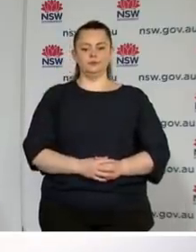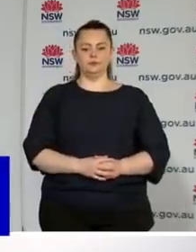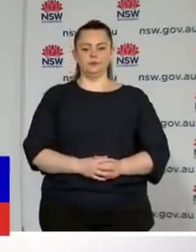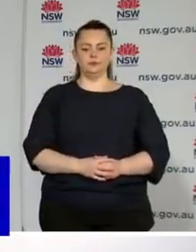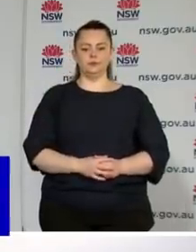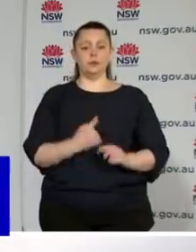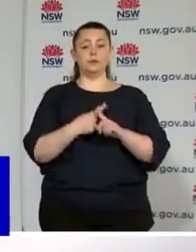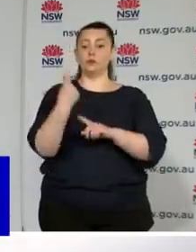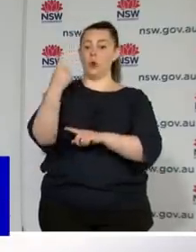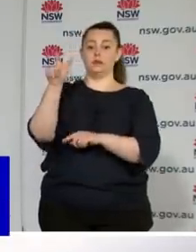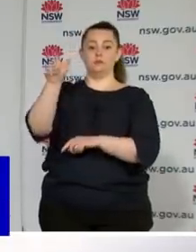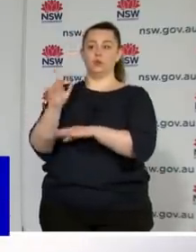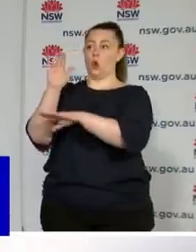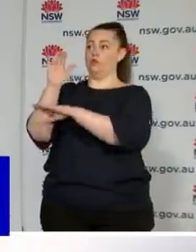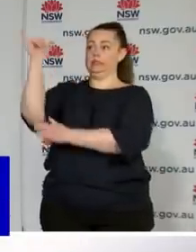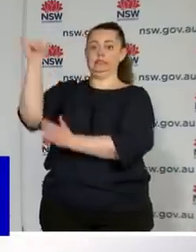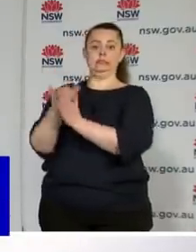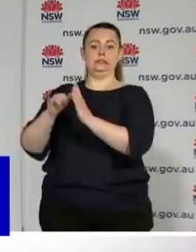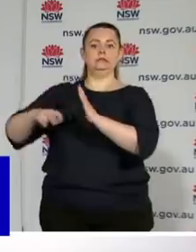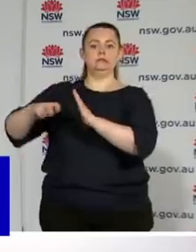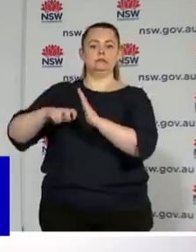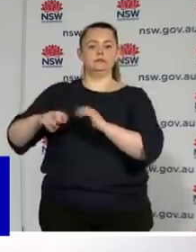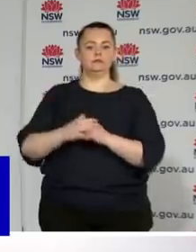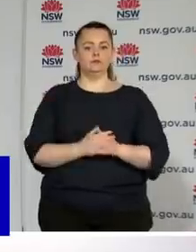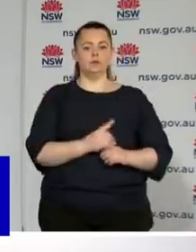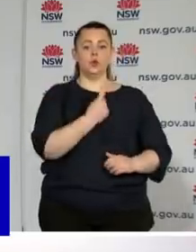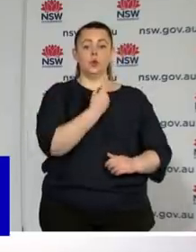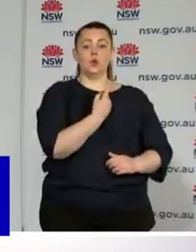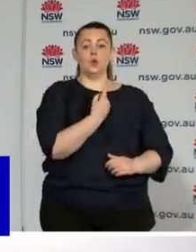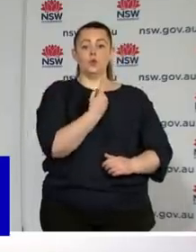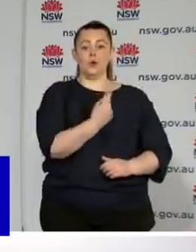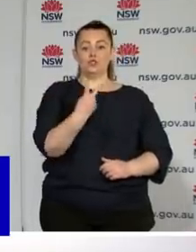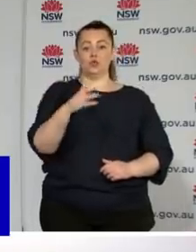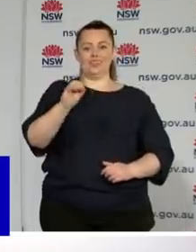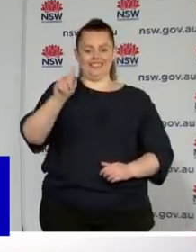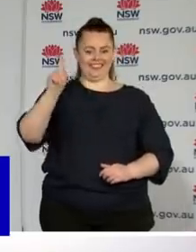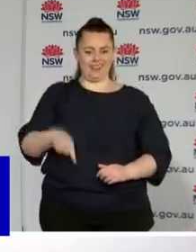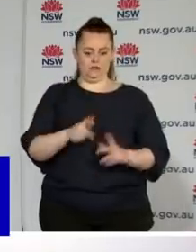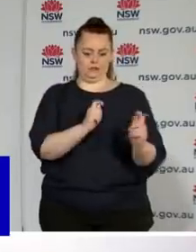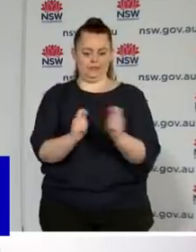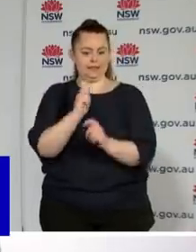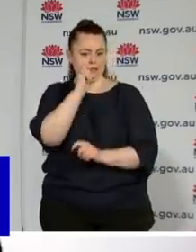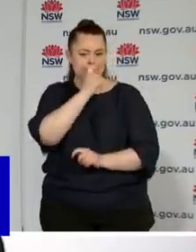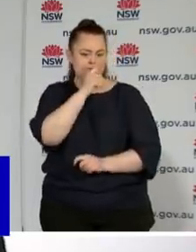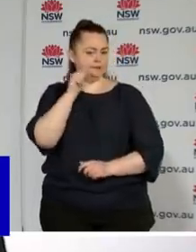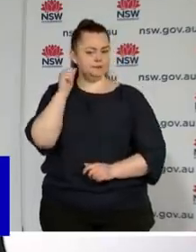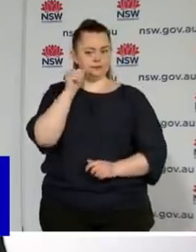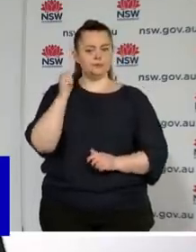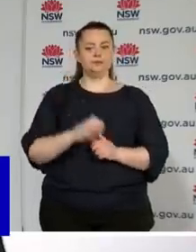one overseas acquired case. And there were 120,993 COVID tests were reported to 8pm last night.